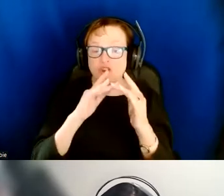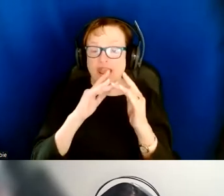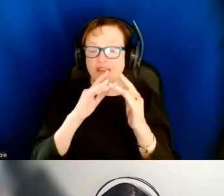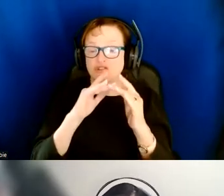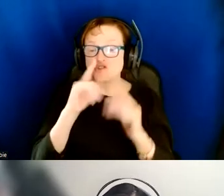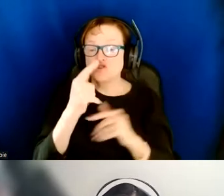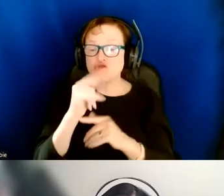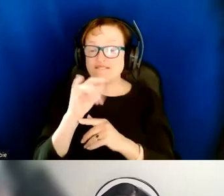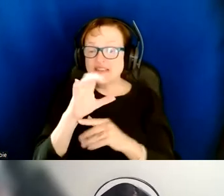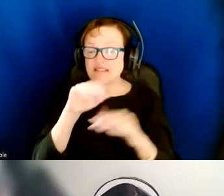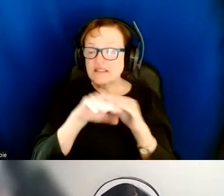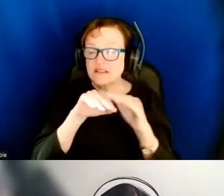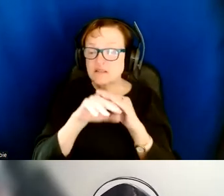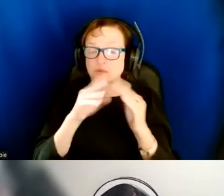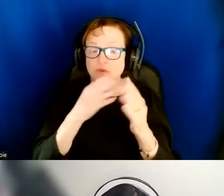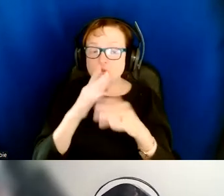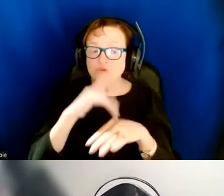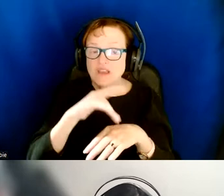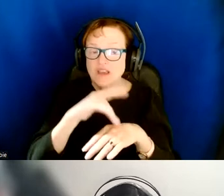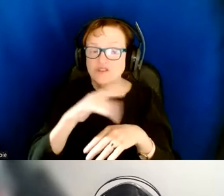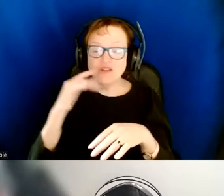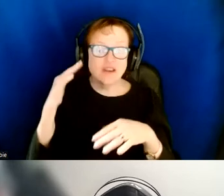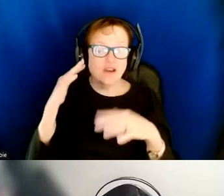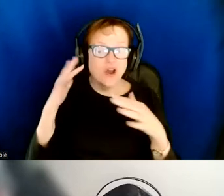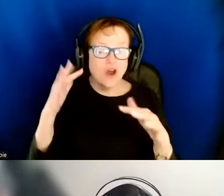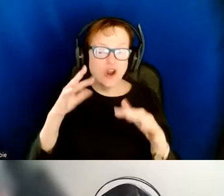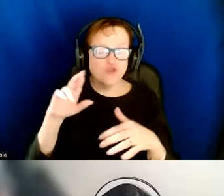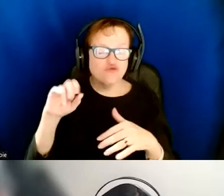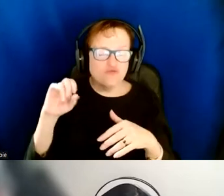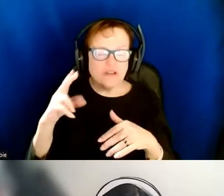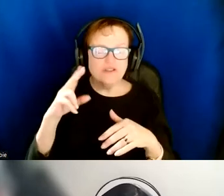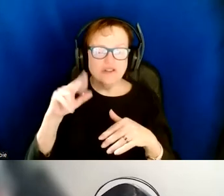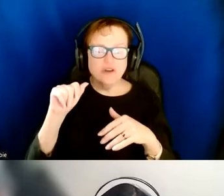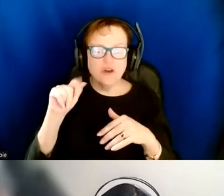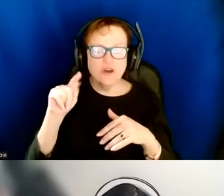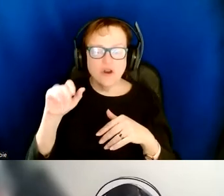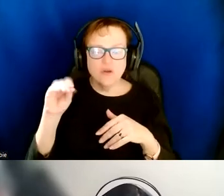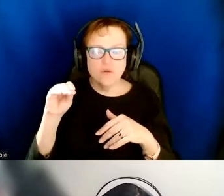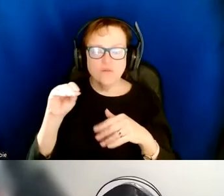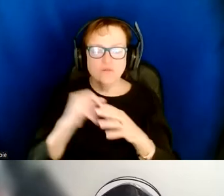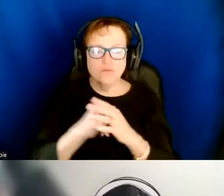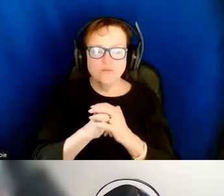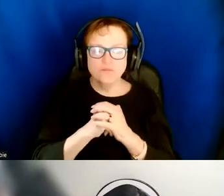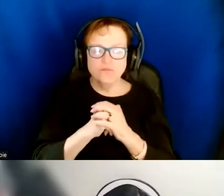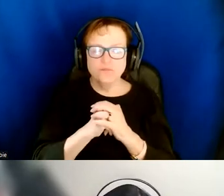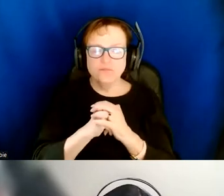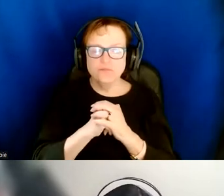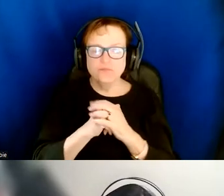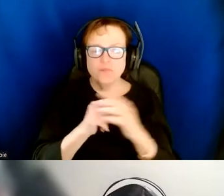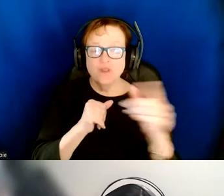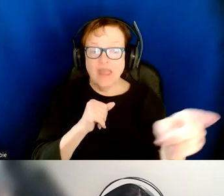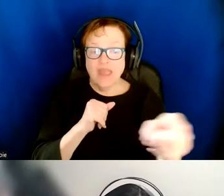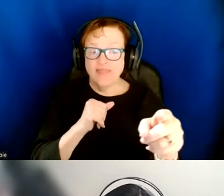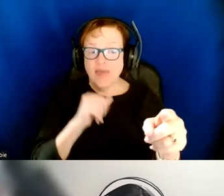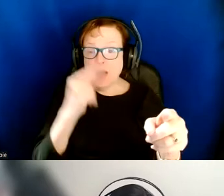audio and touch uh you click on the link or you select the link download the image chrome browser extension here and this